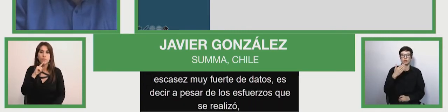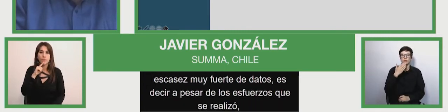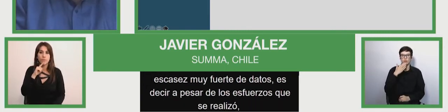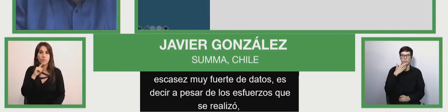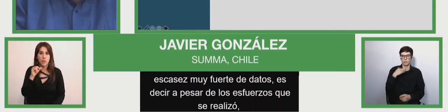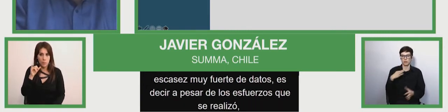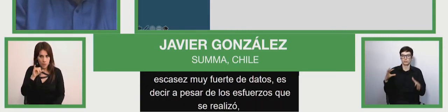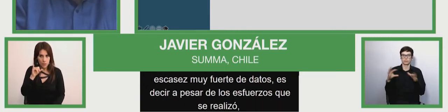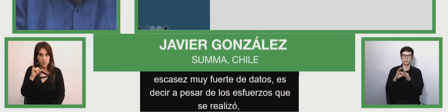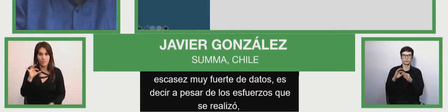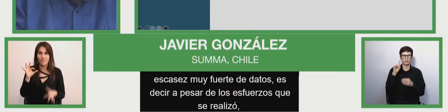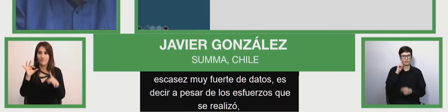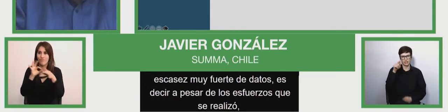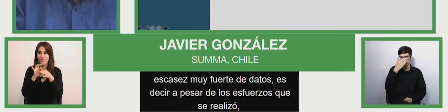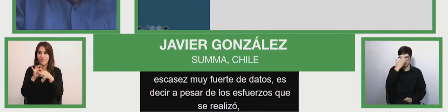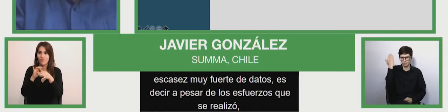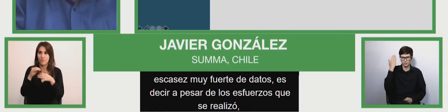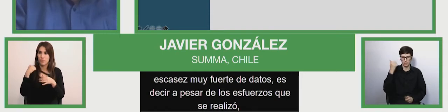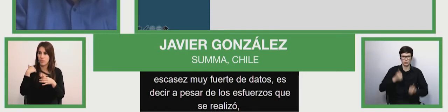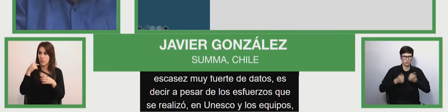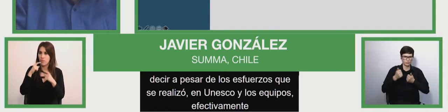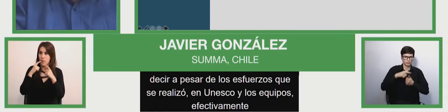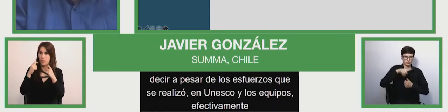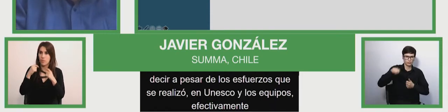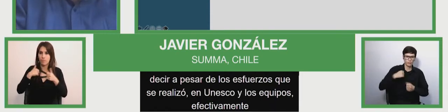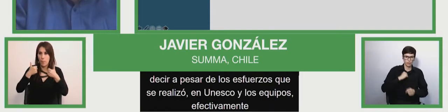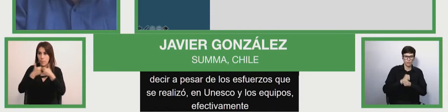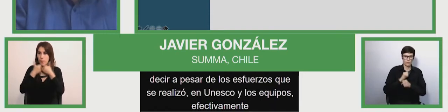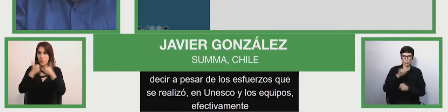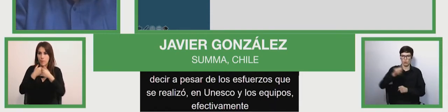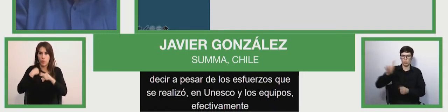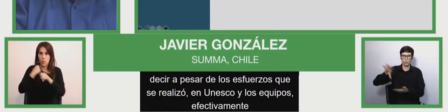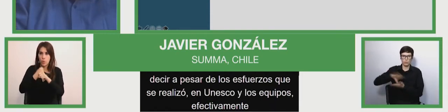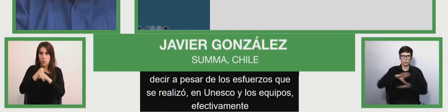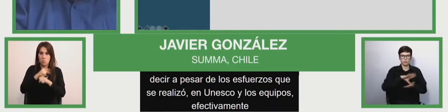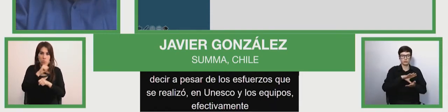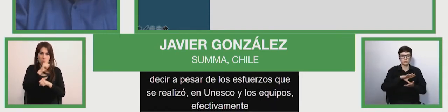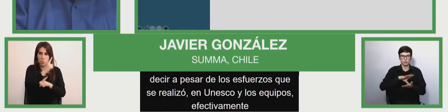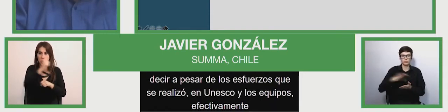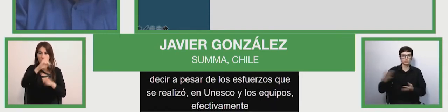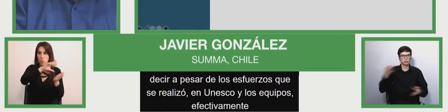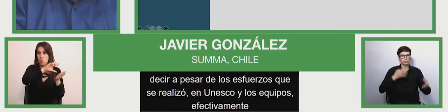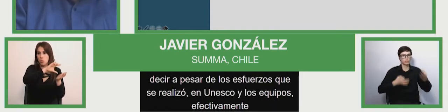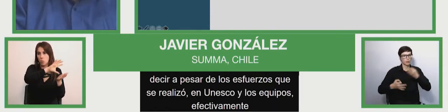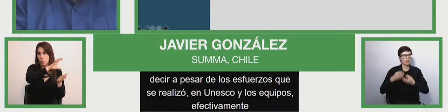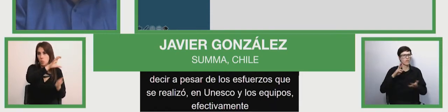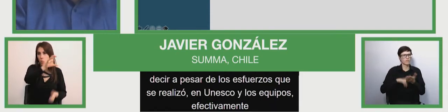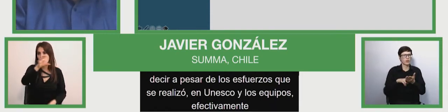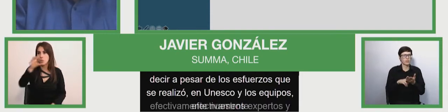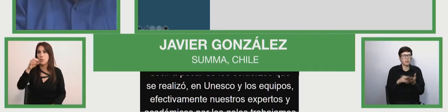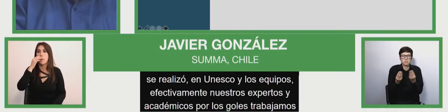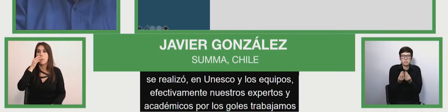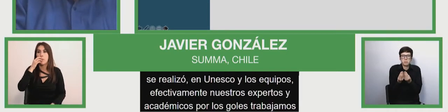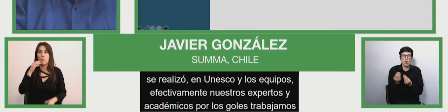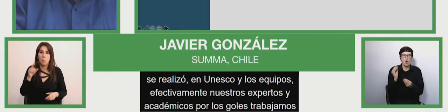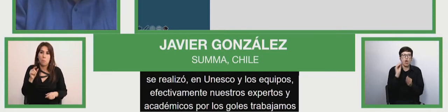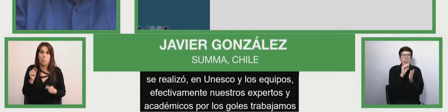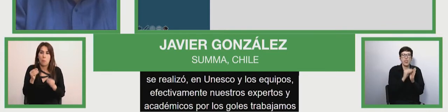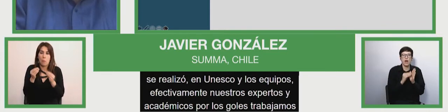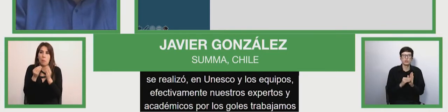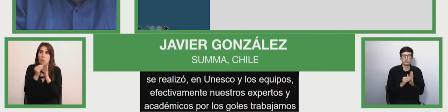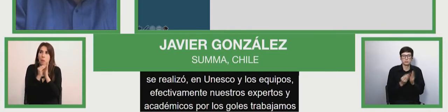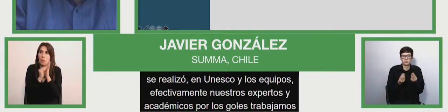and academics with which we're working in each other countries. We transmit the, the lack of data that we have, and what we have to